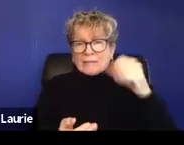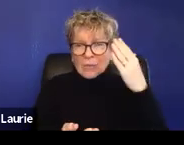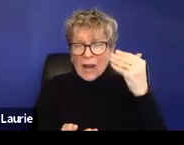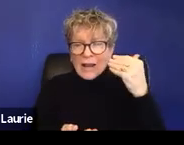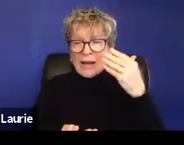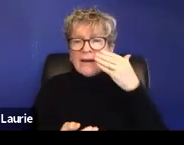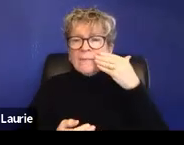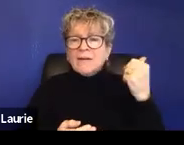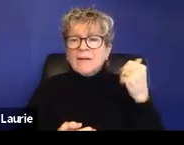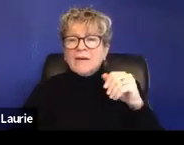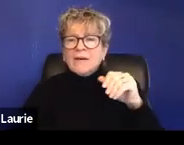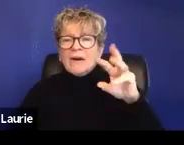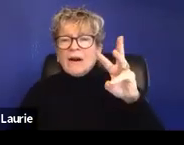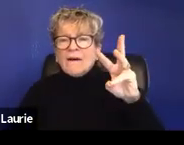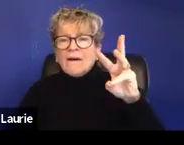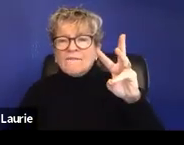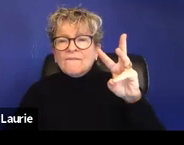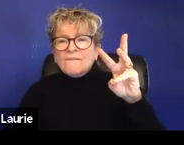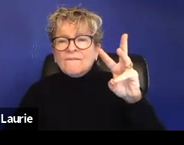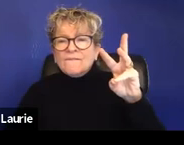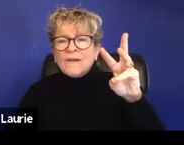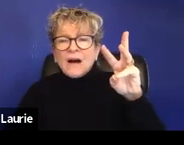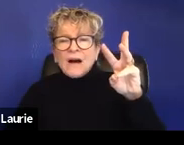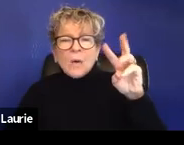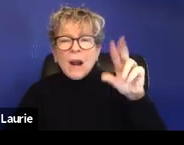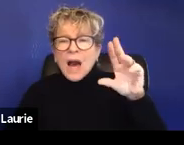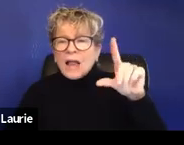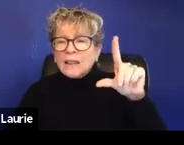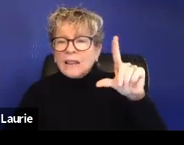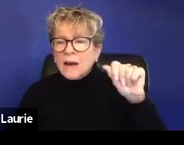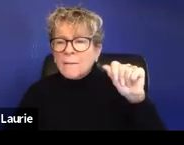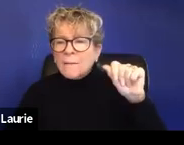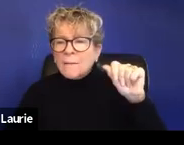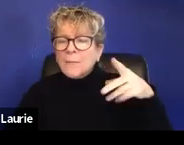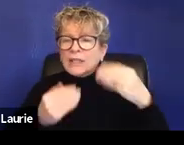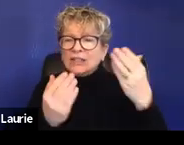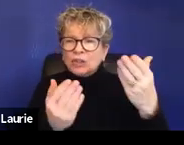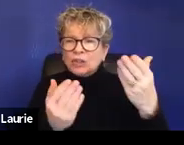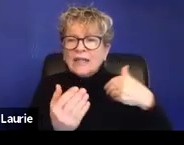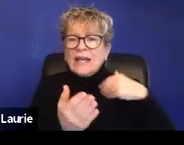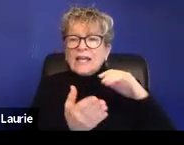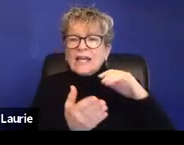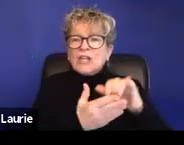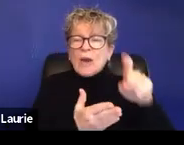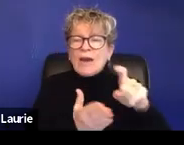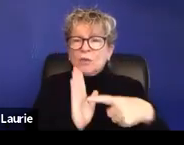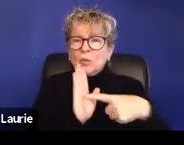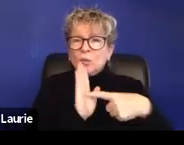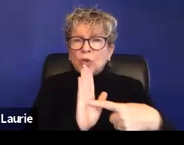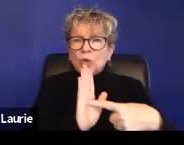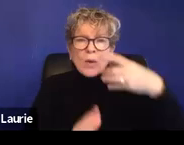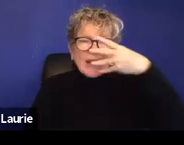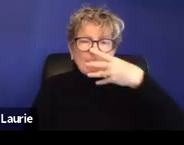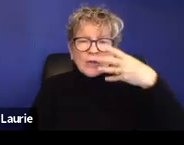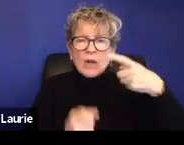of VAWA. So VAWA petitions, a core part of a VAWA petition is you have to show immigration that when